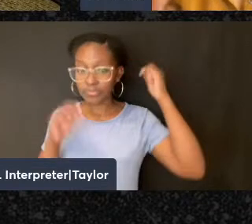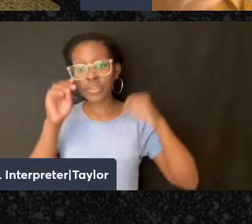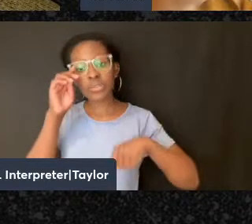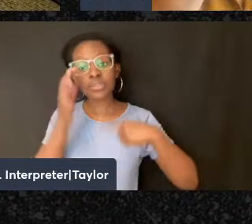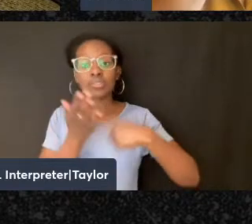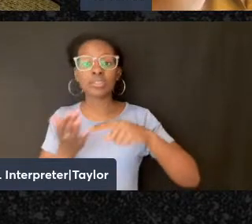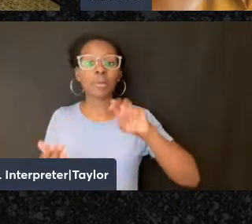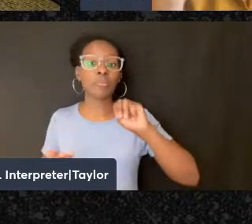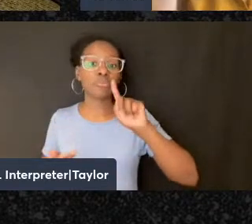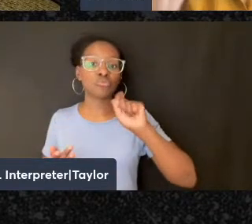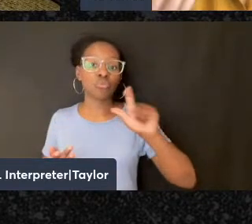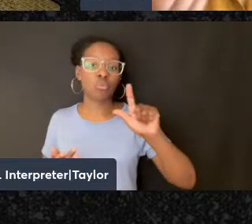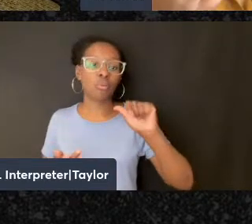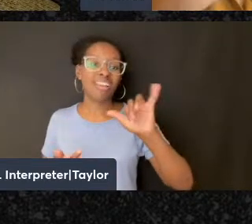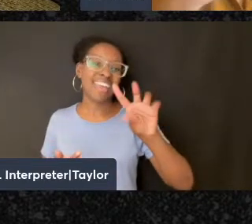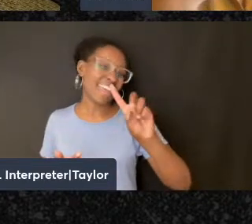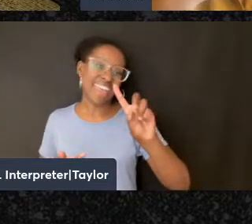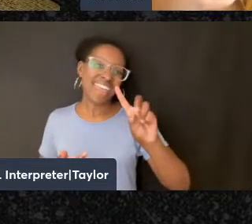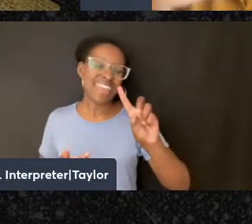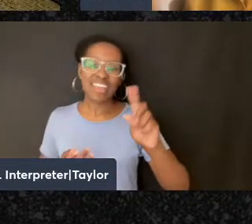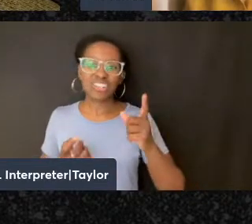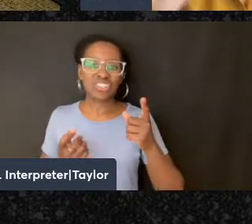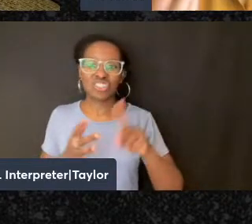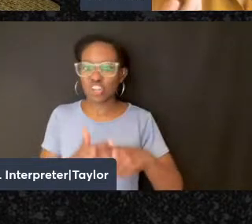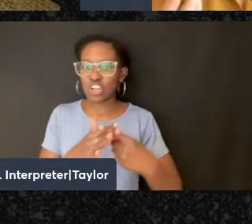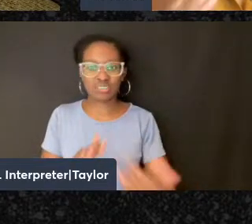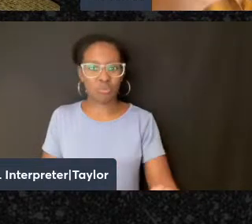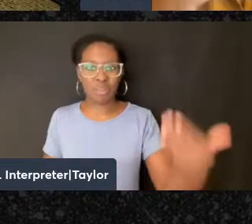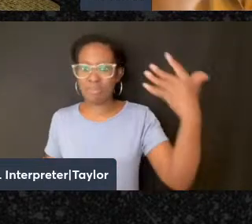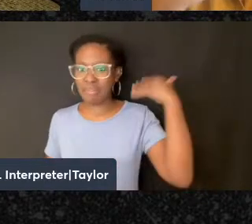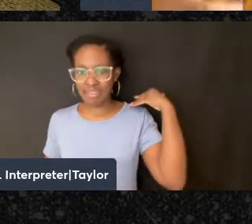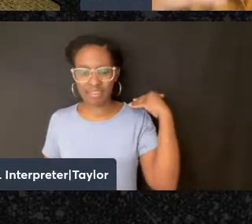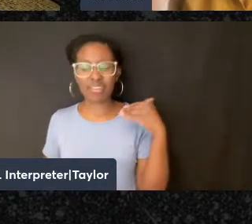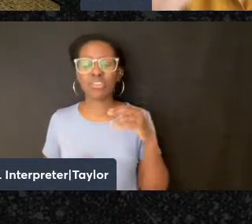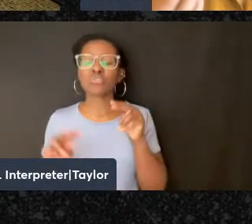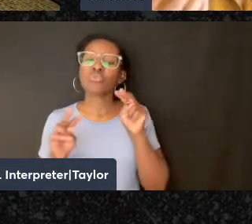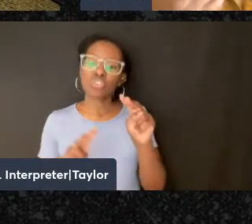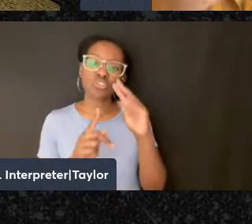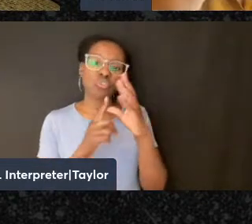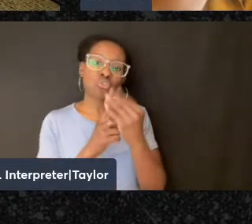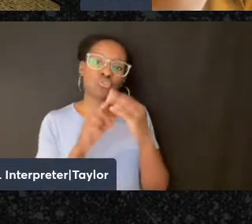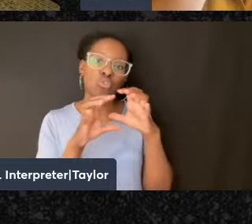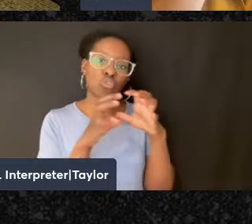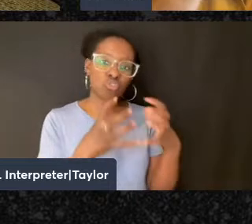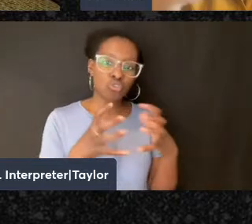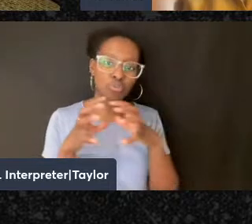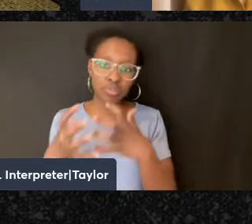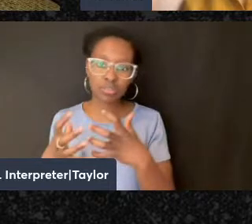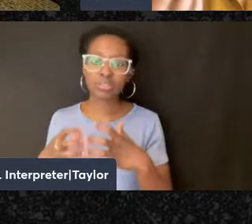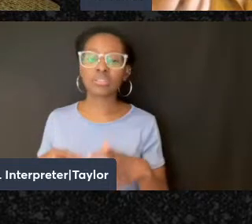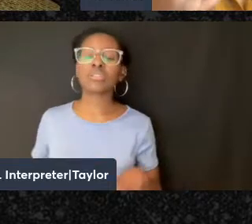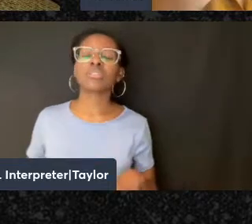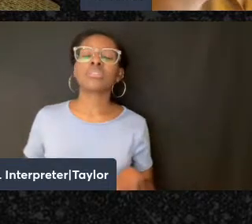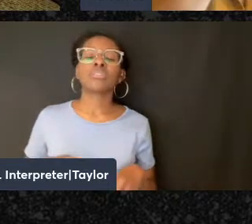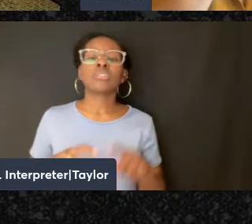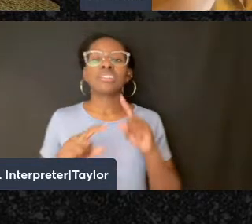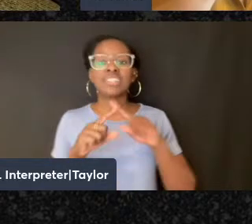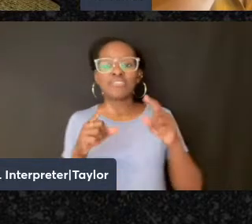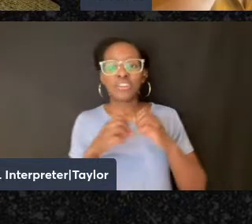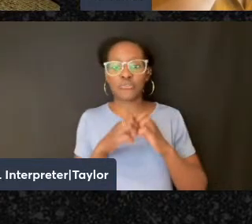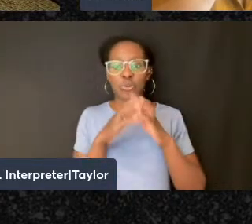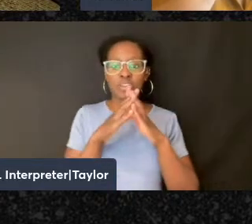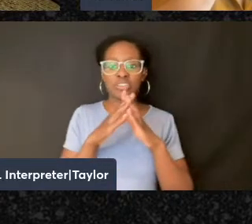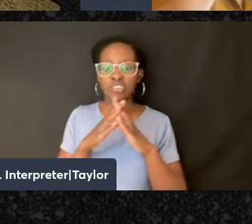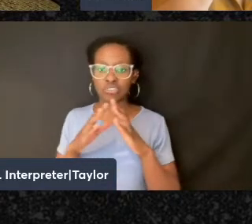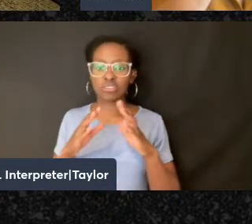back. And one might look to religious genealogies to these cultural groups, these Lanzmann formations, as well as these anarchist